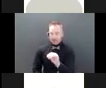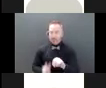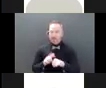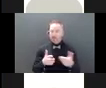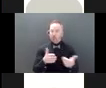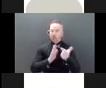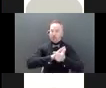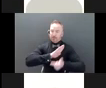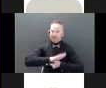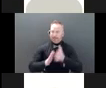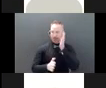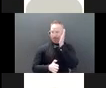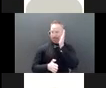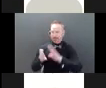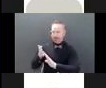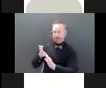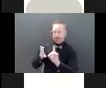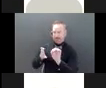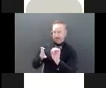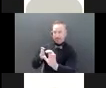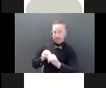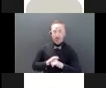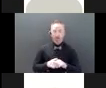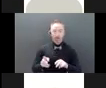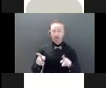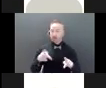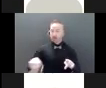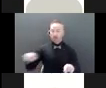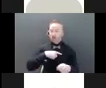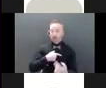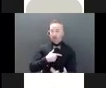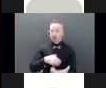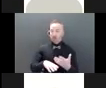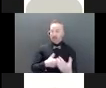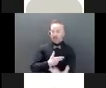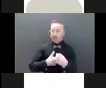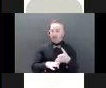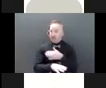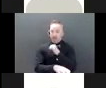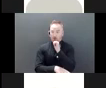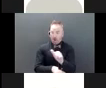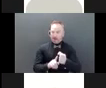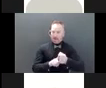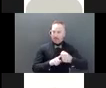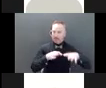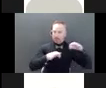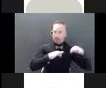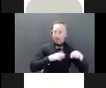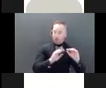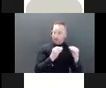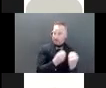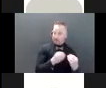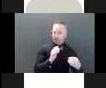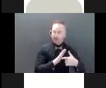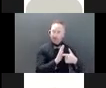So for those who haven't joined us before, just quickly going over our organization and what our mandate is.